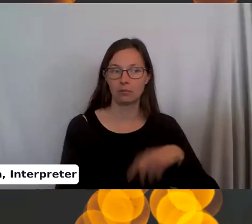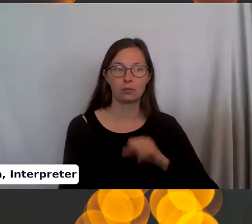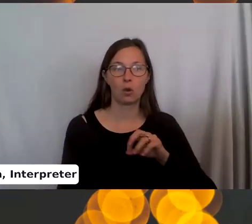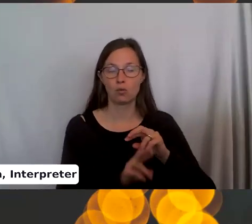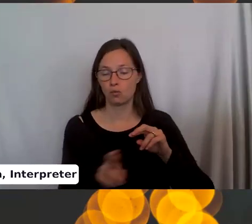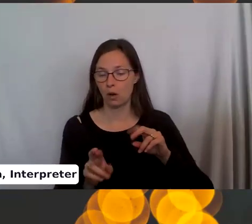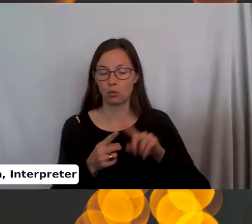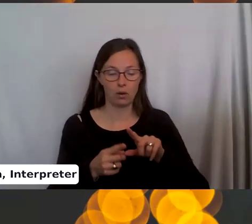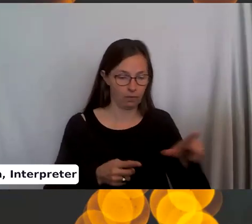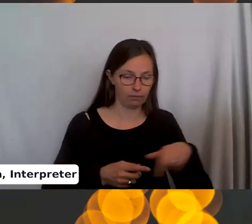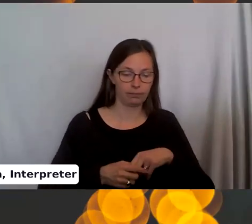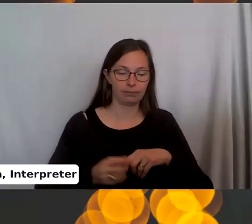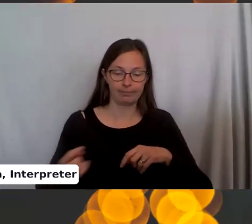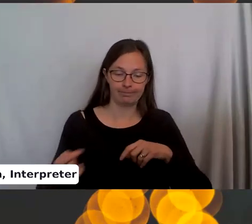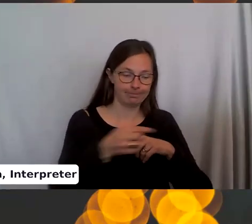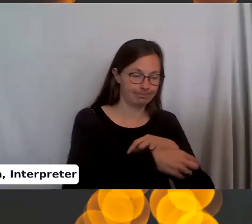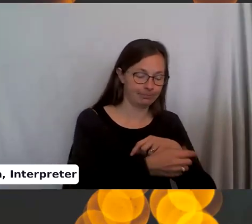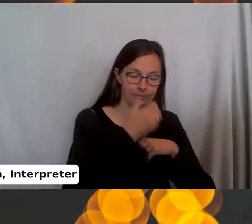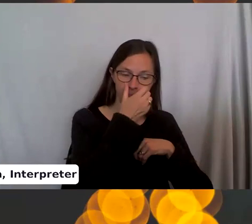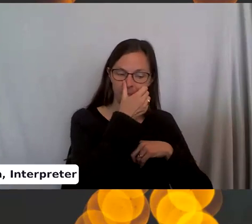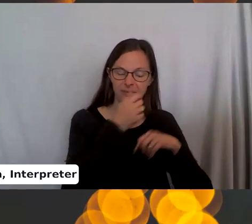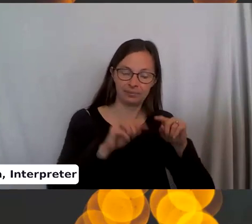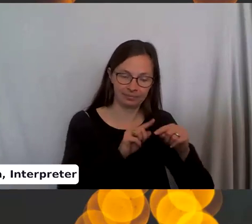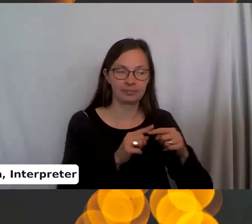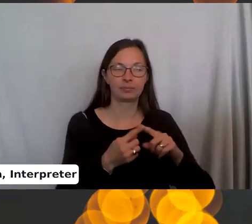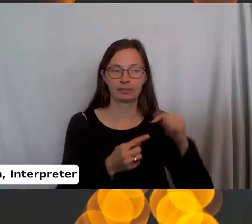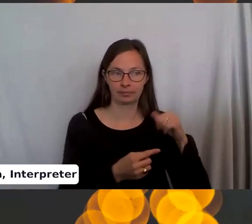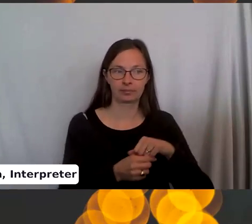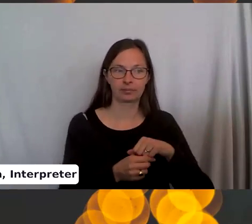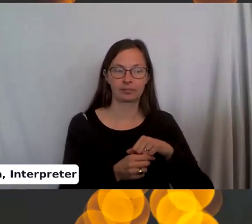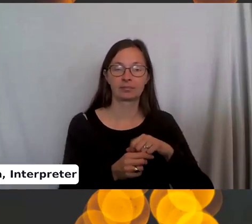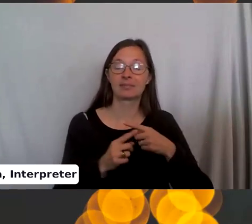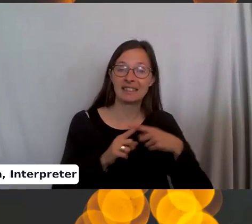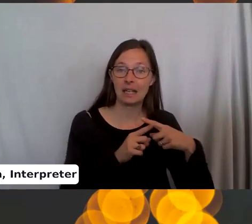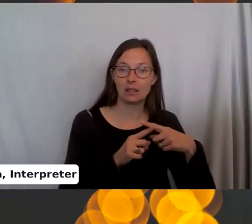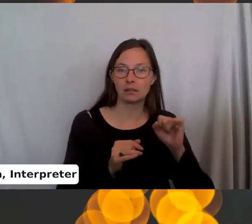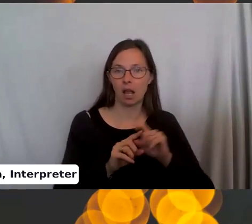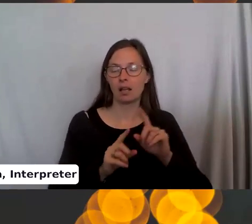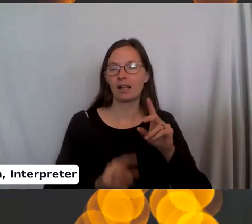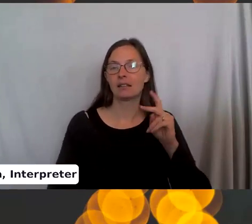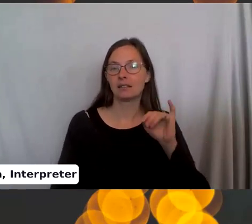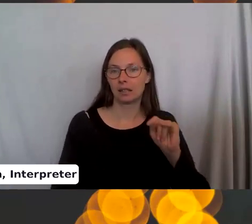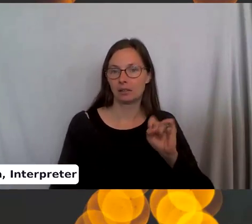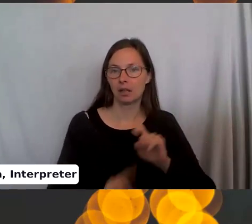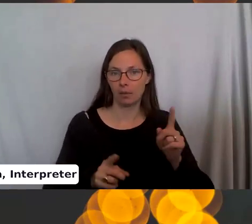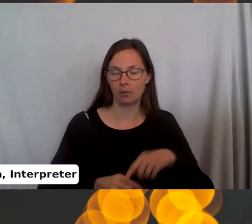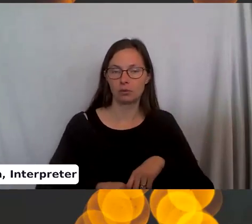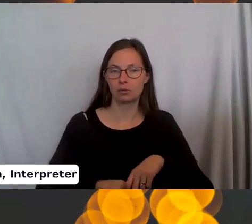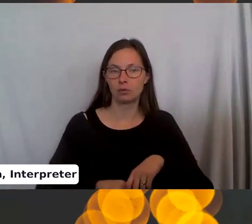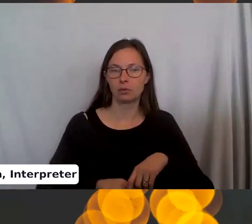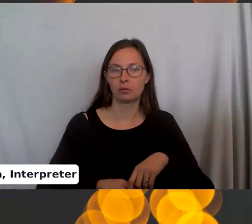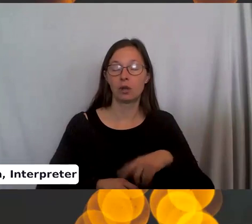grab the yarn, pull it to the back. Knitting, you'd be doing the opposite. So purling, right to left,